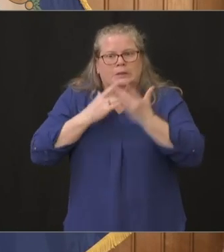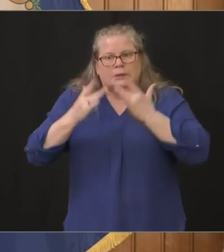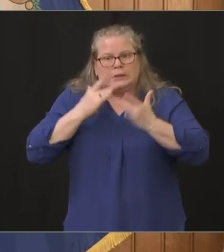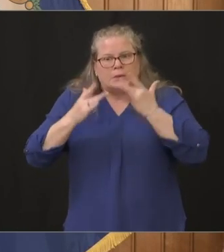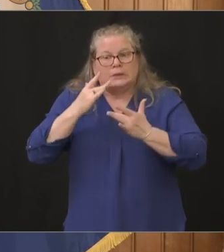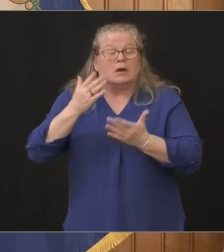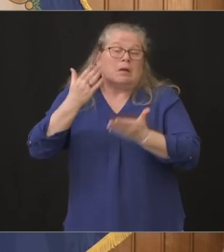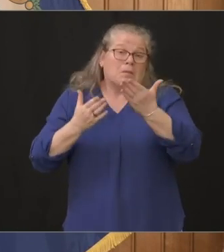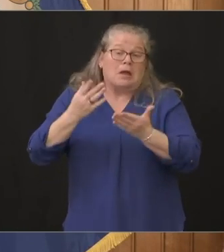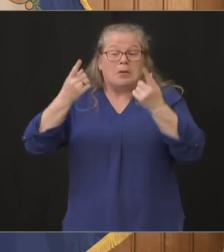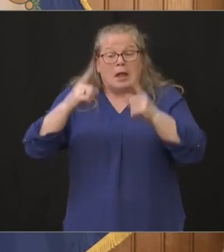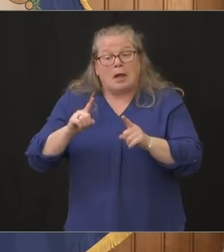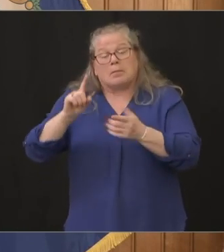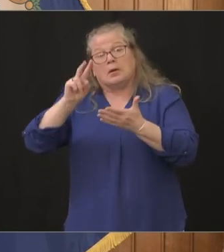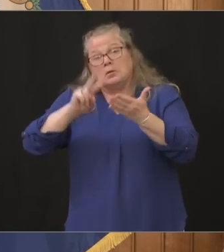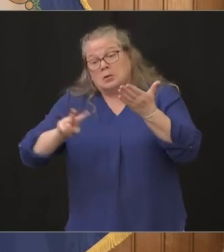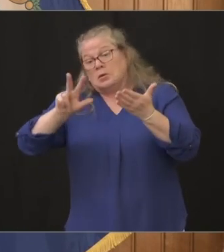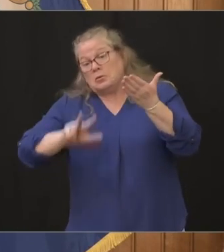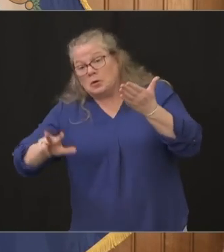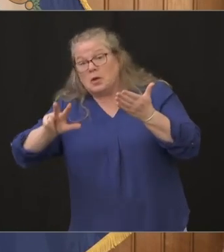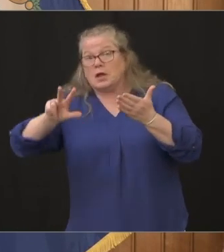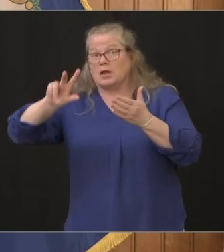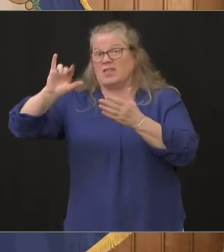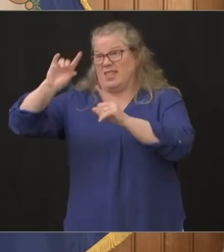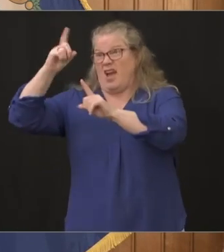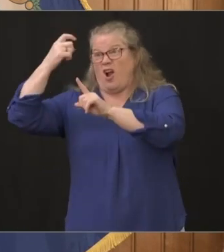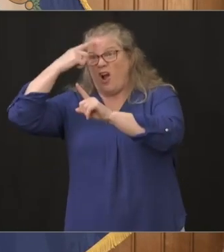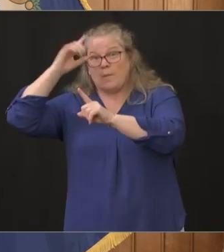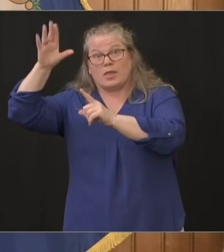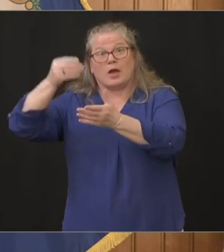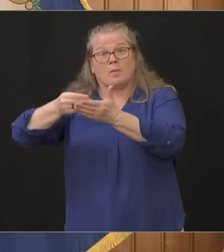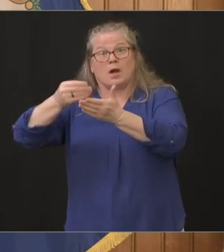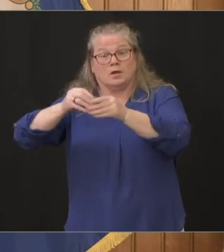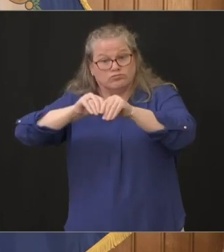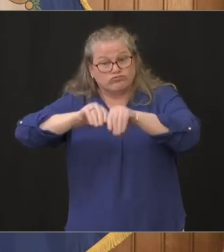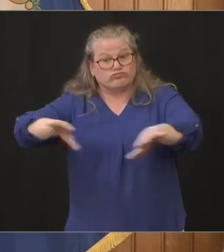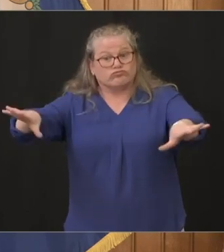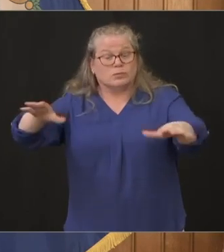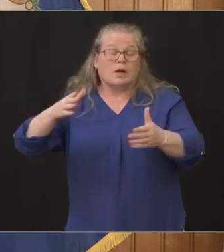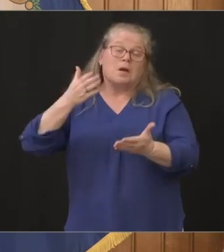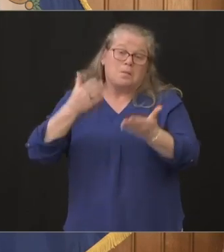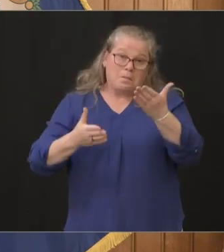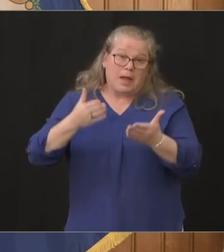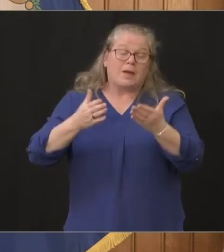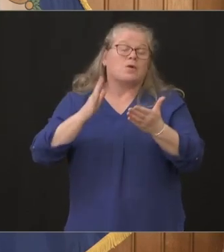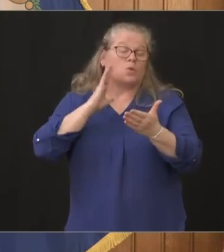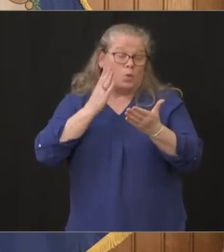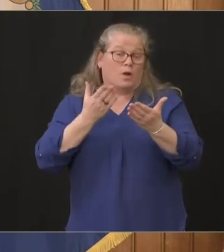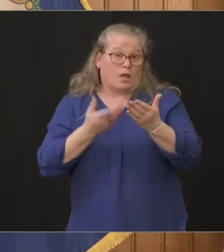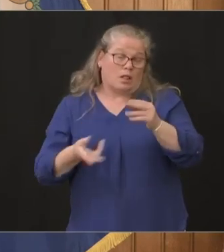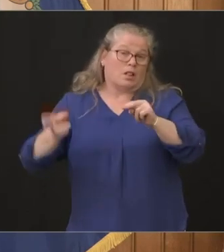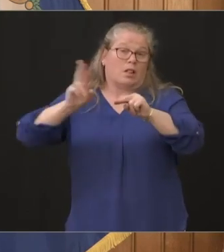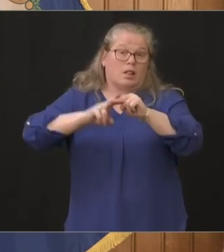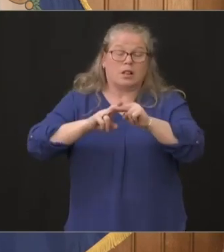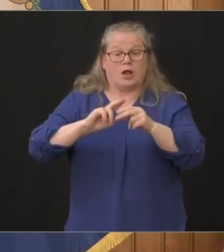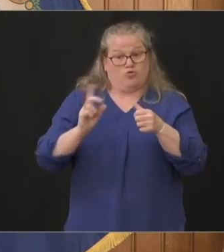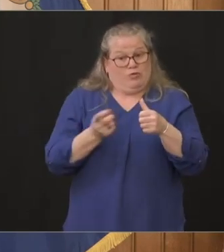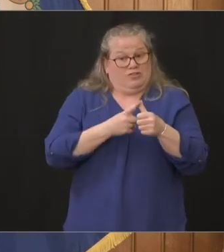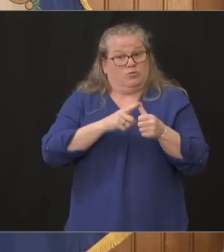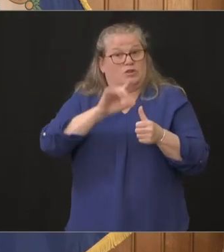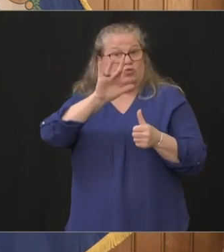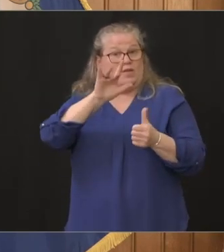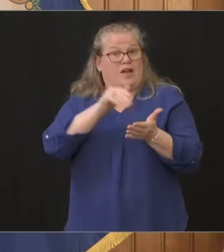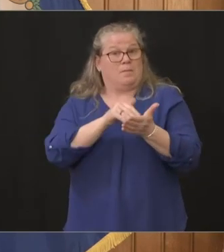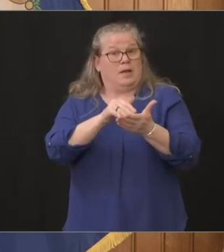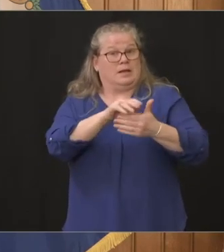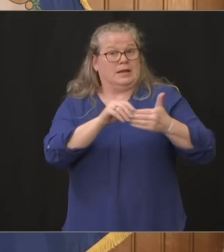in in a few weeks i think we're probably going to double the capacity it was originally a 25 million dollar program christine and i think we're going to make